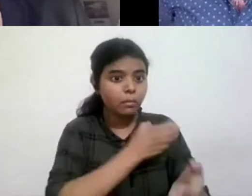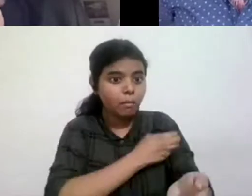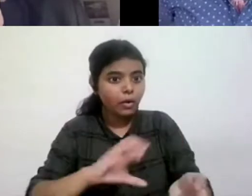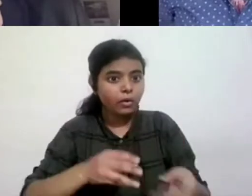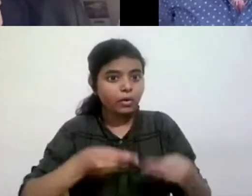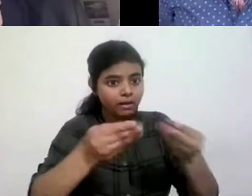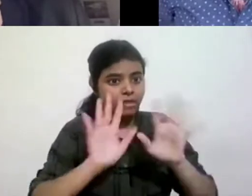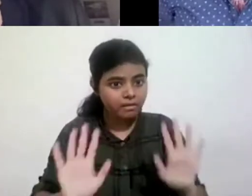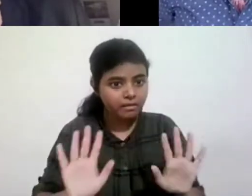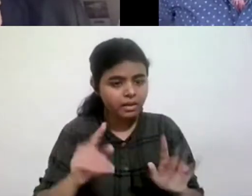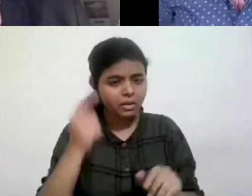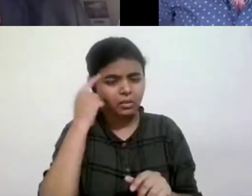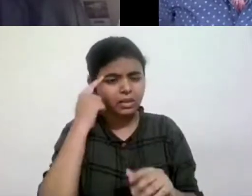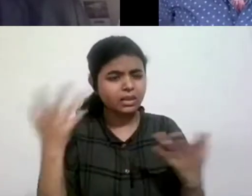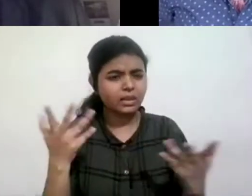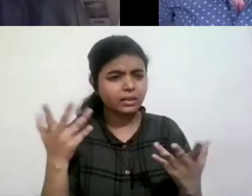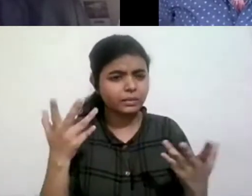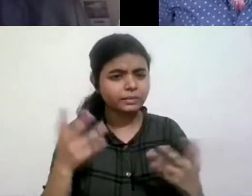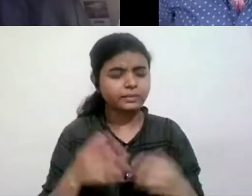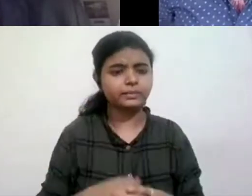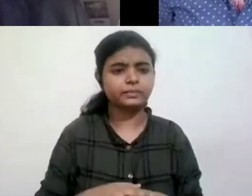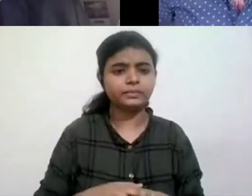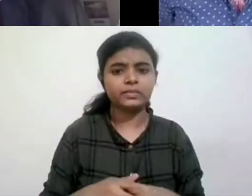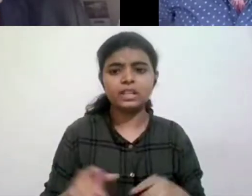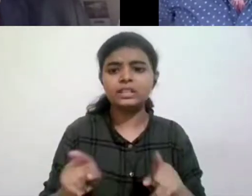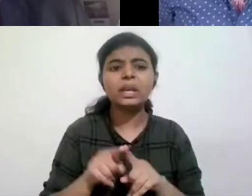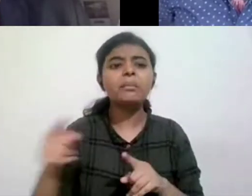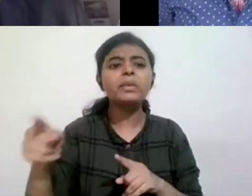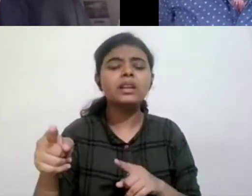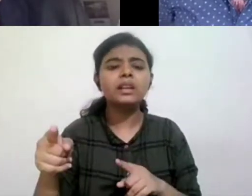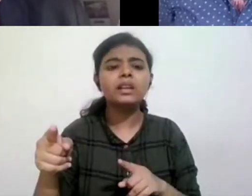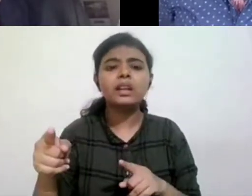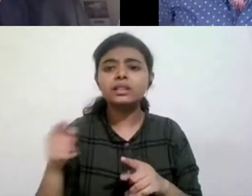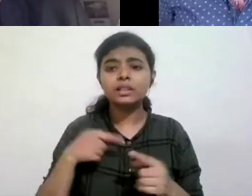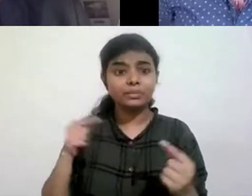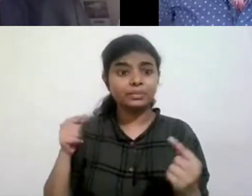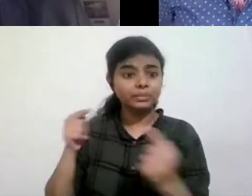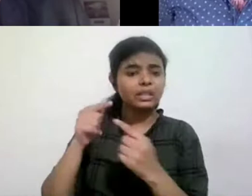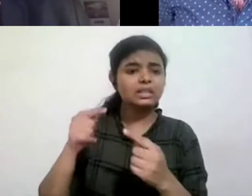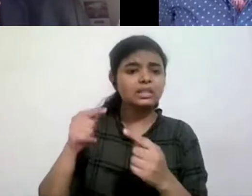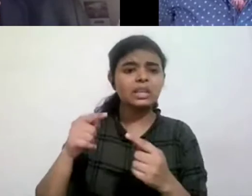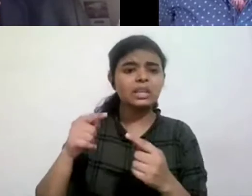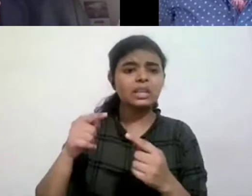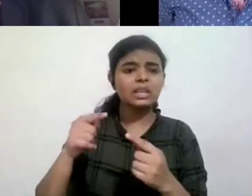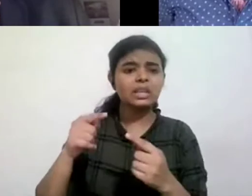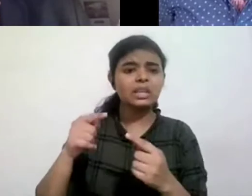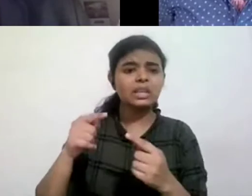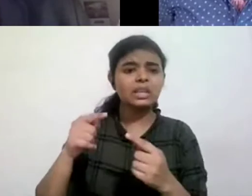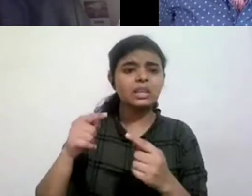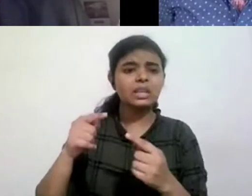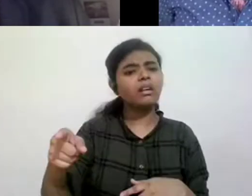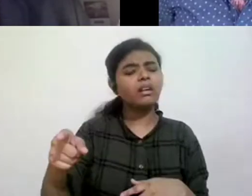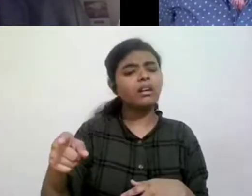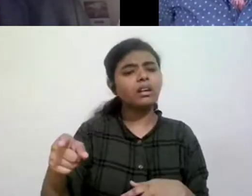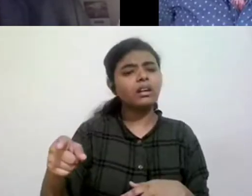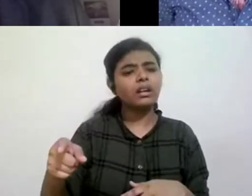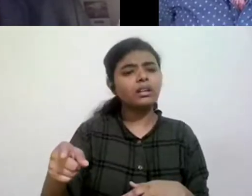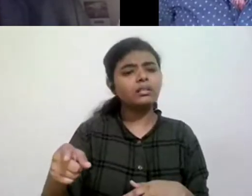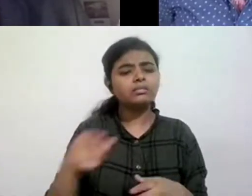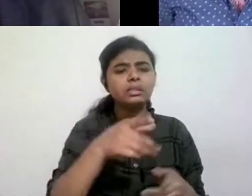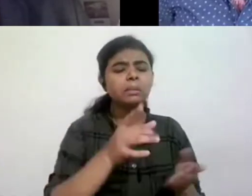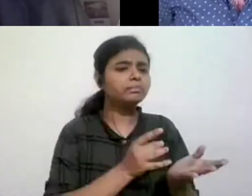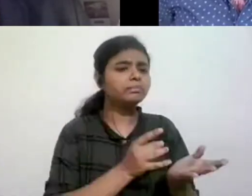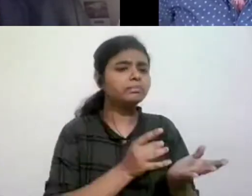he kind of rejected my argument saying that, uh, what I would do,